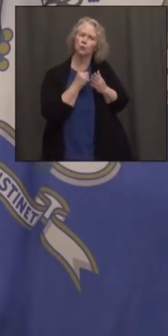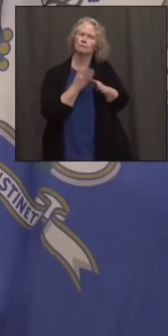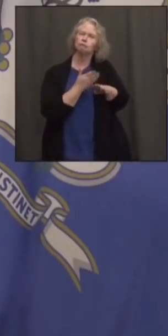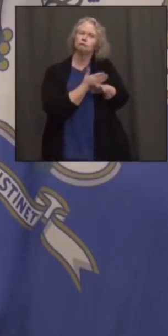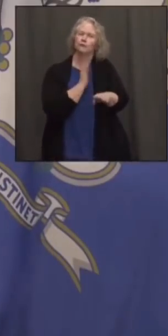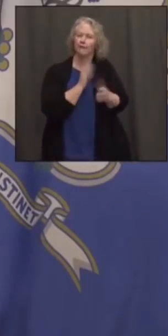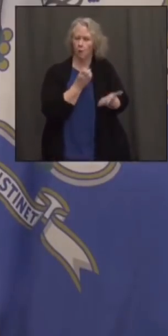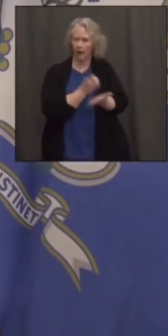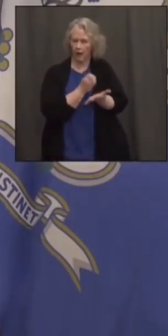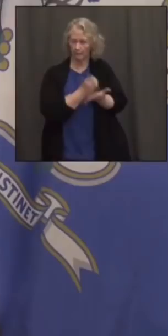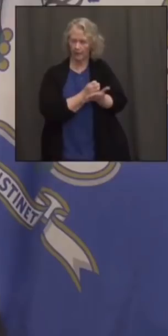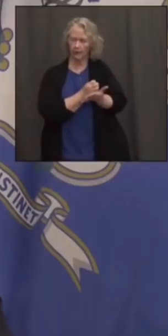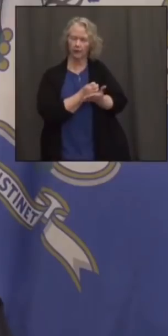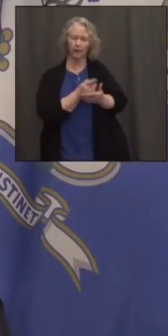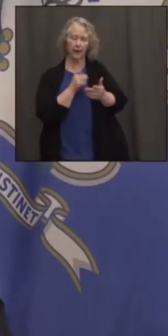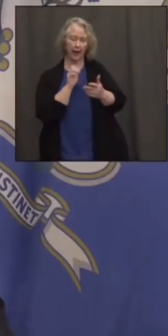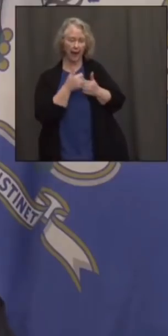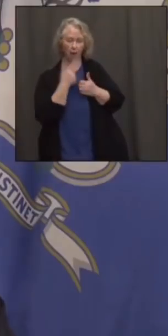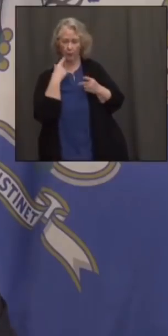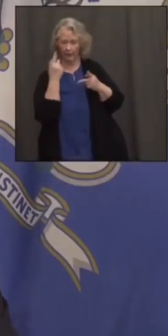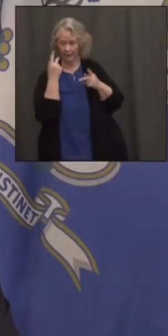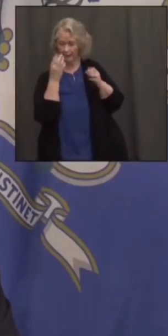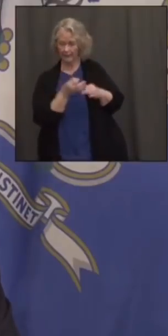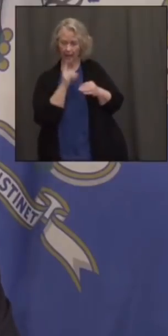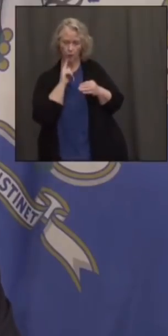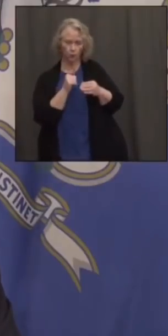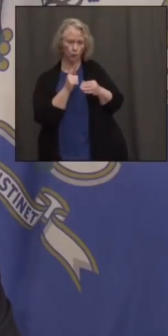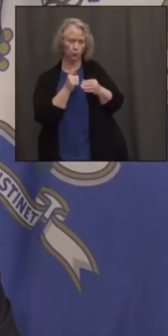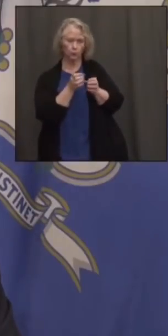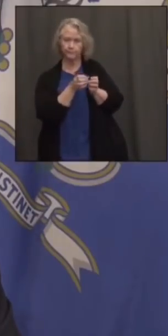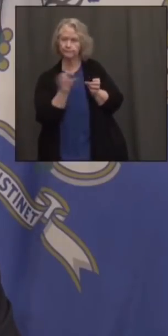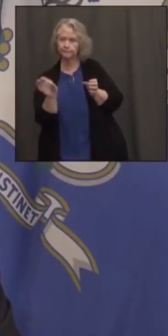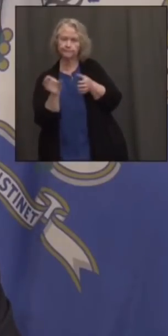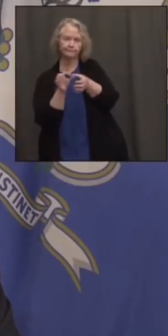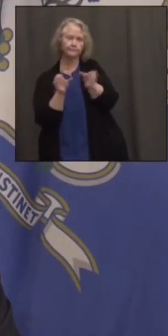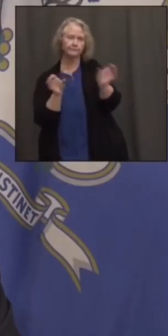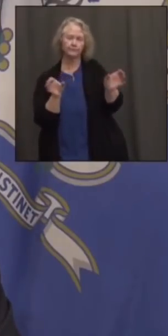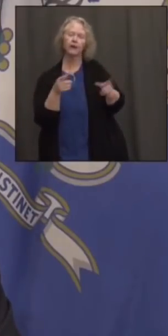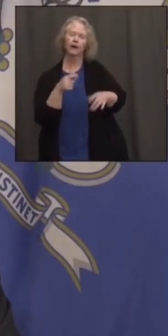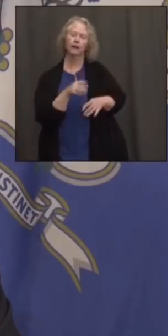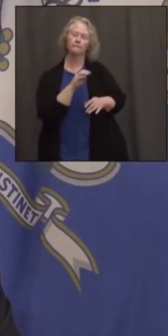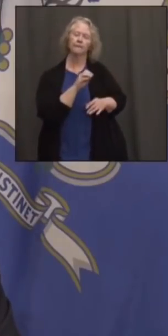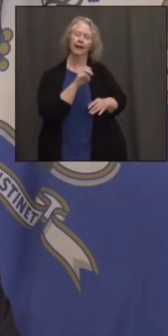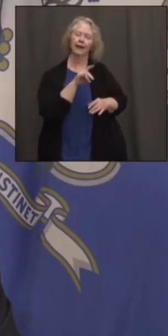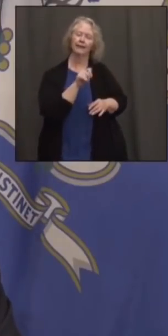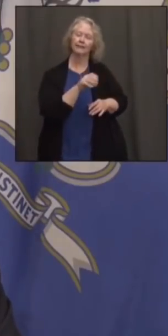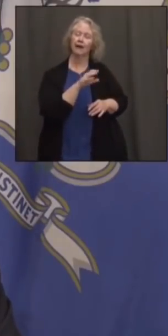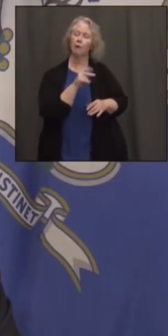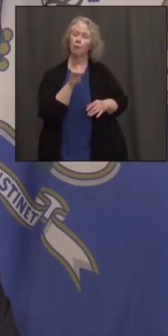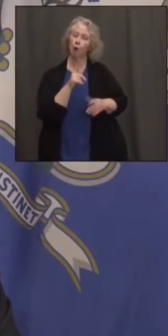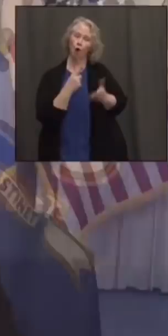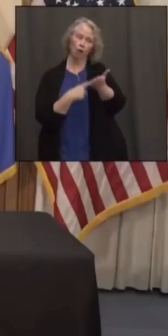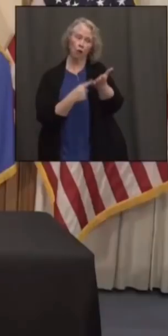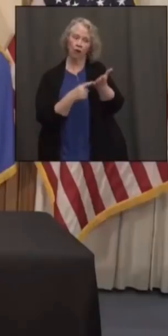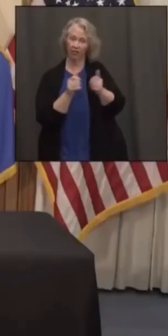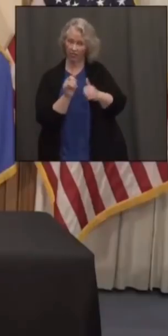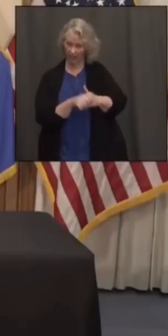exactly you slice up the appropriations, Melissa and Paul will get back to you on that. But I think we're making good progress.